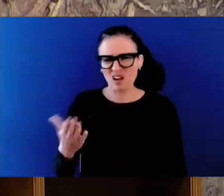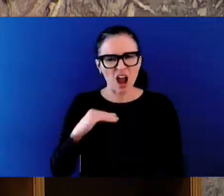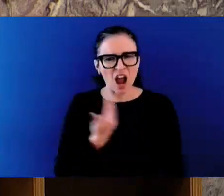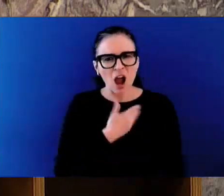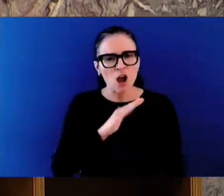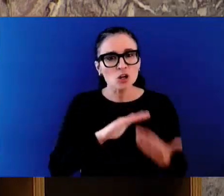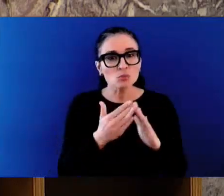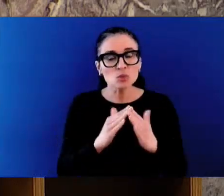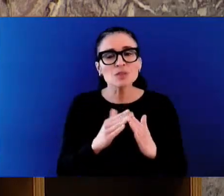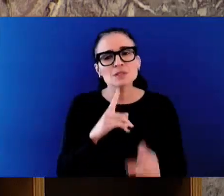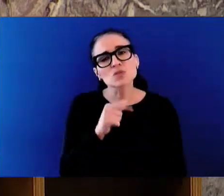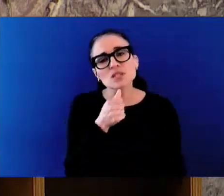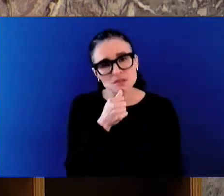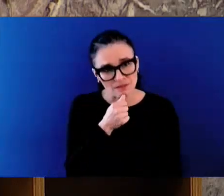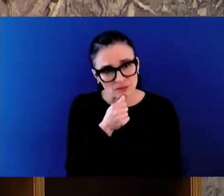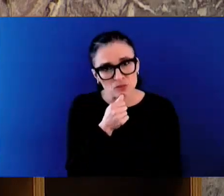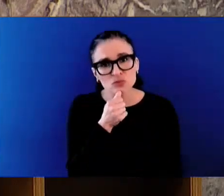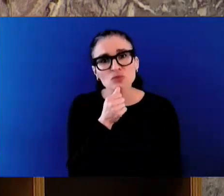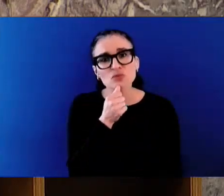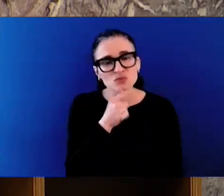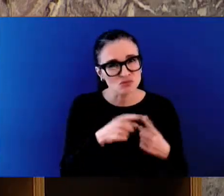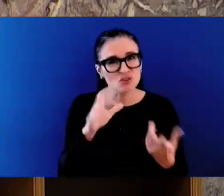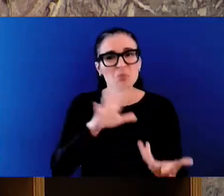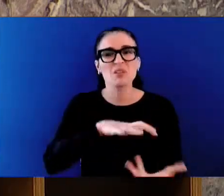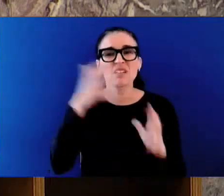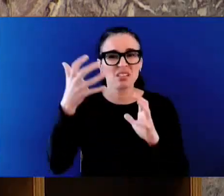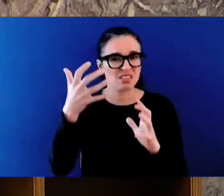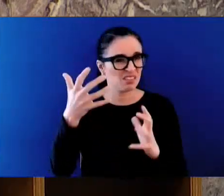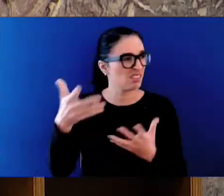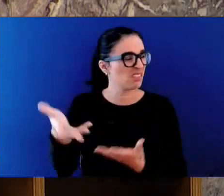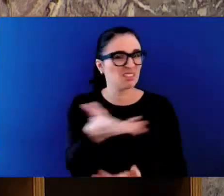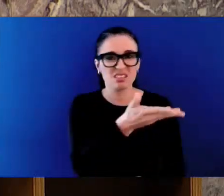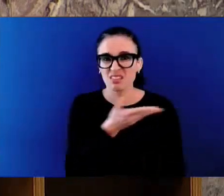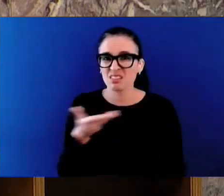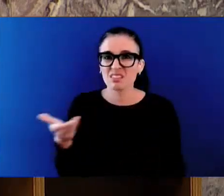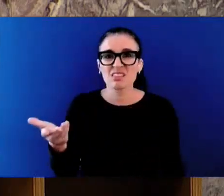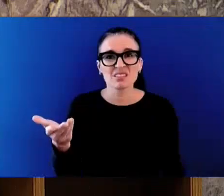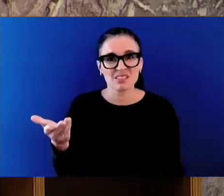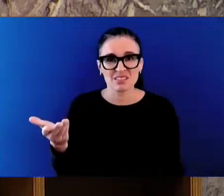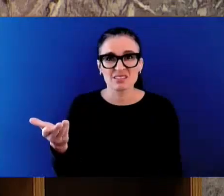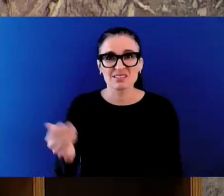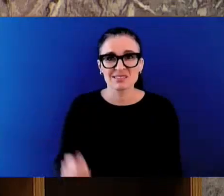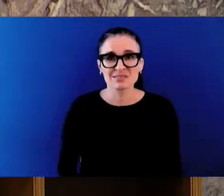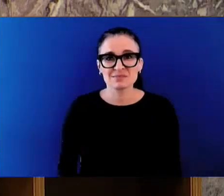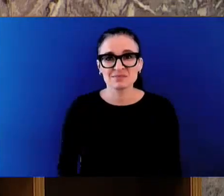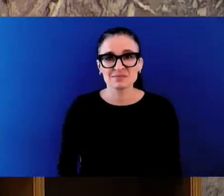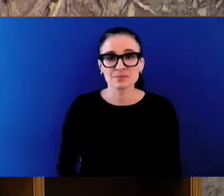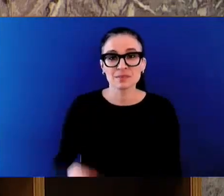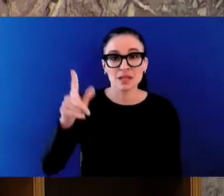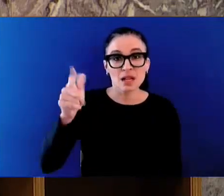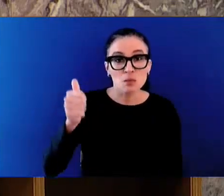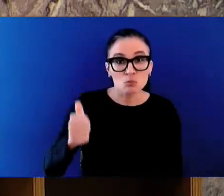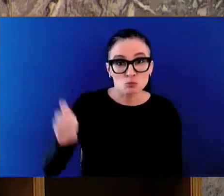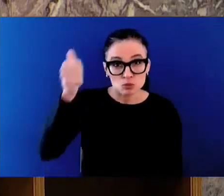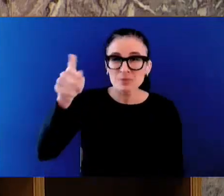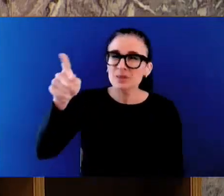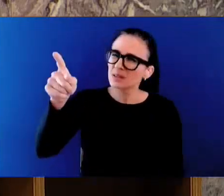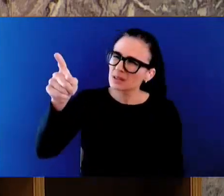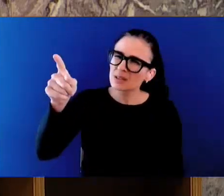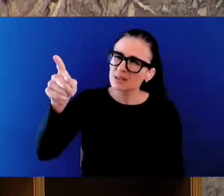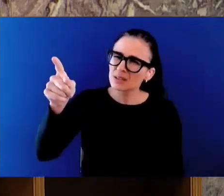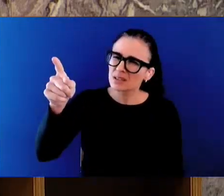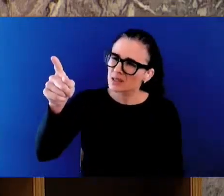Will the Premier finally say no to his decrimed caucus and adopt BC